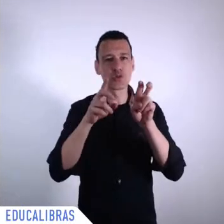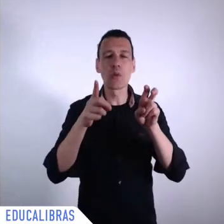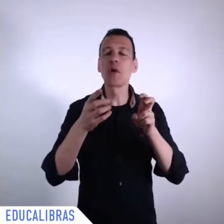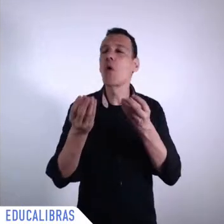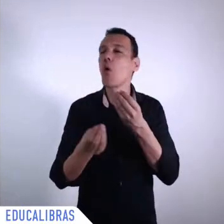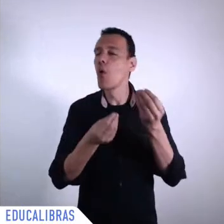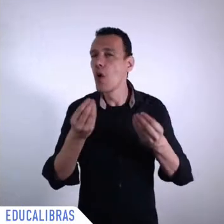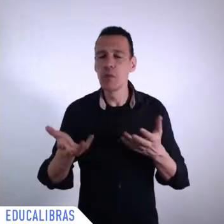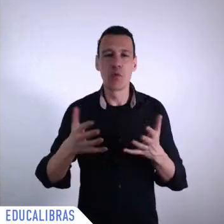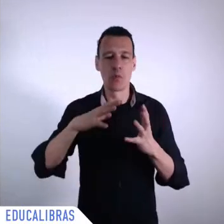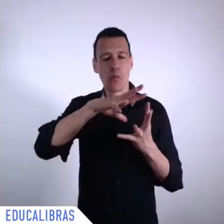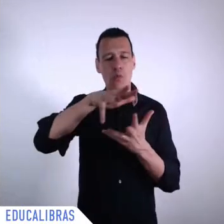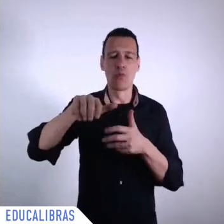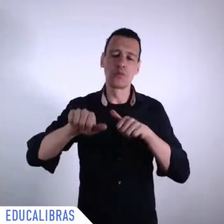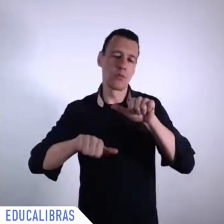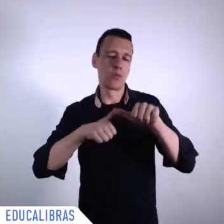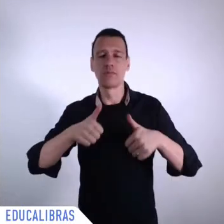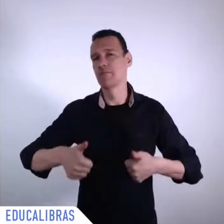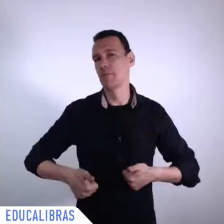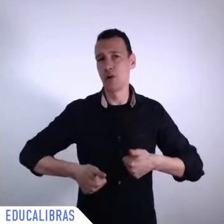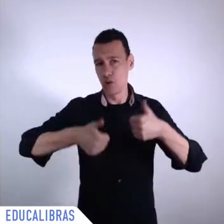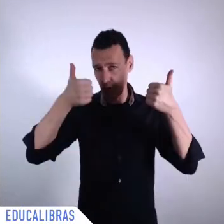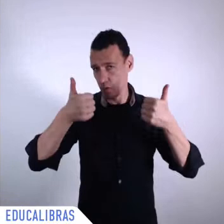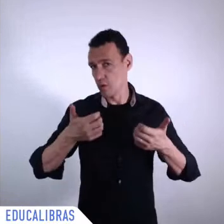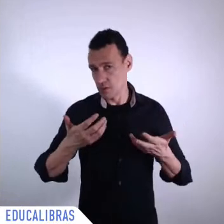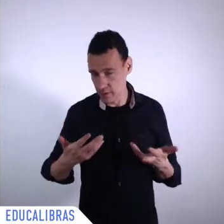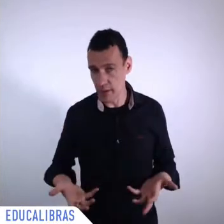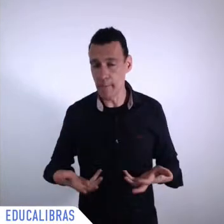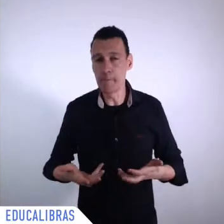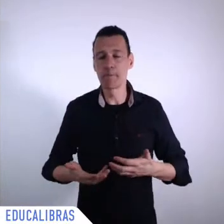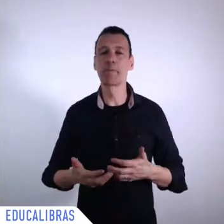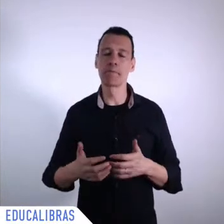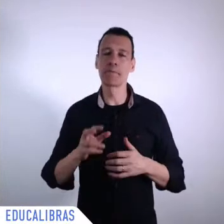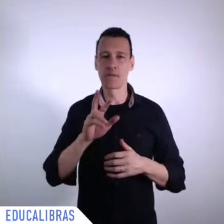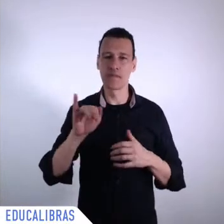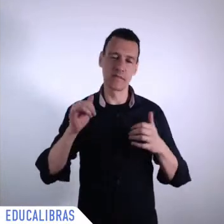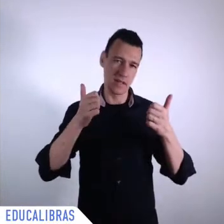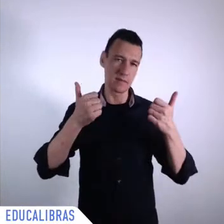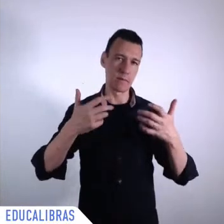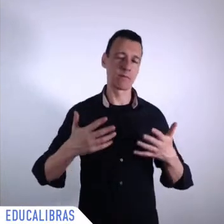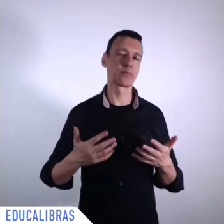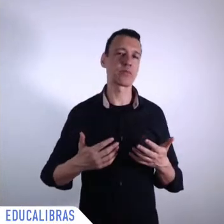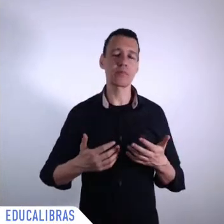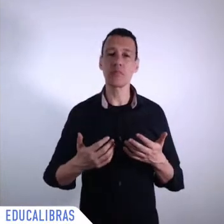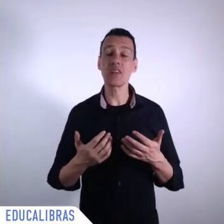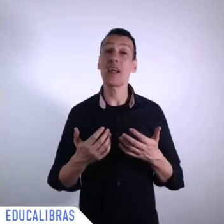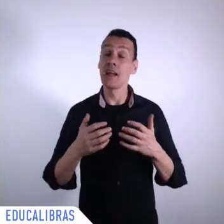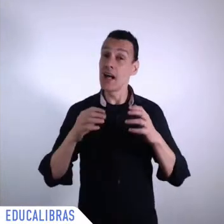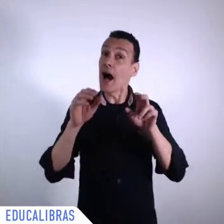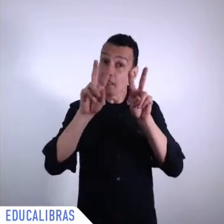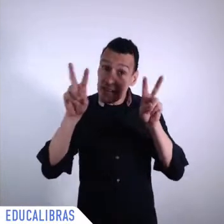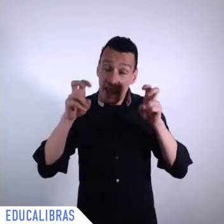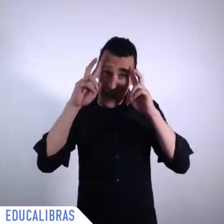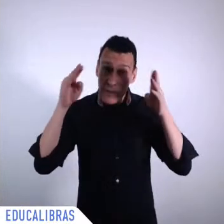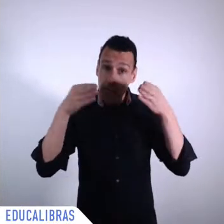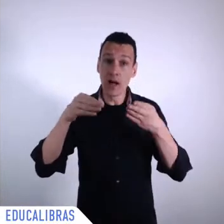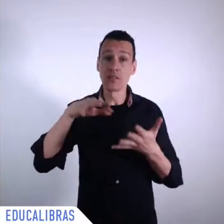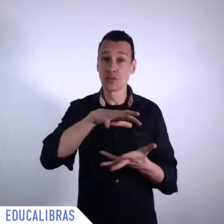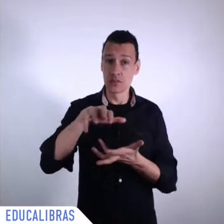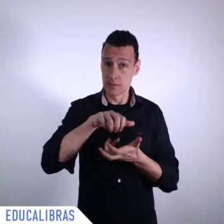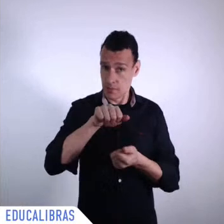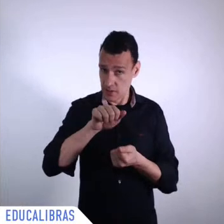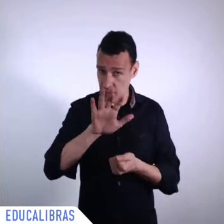do a diagnosis of the challenges of the region but also we propose several policies to overcome